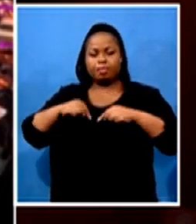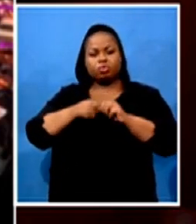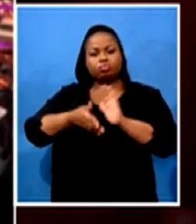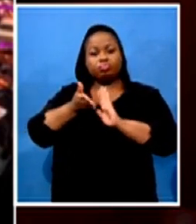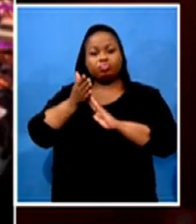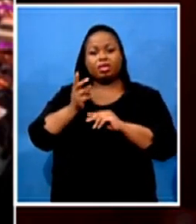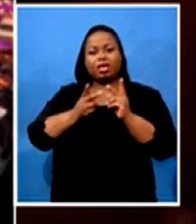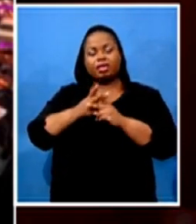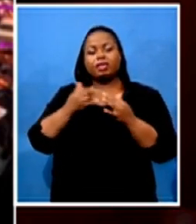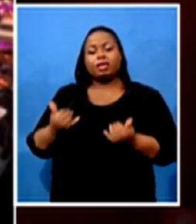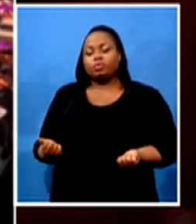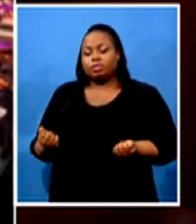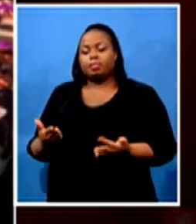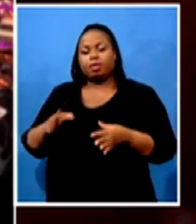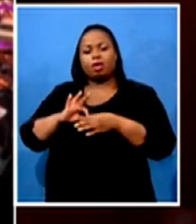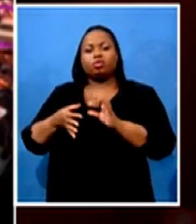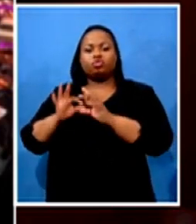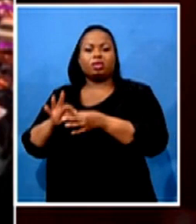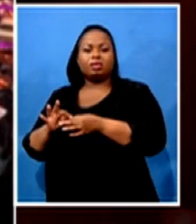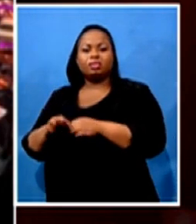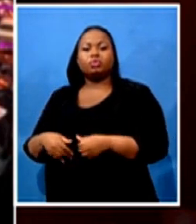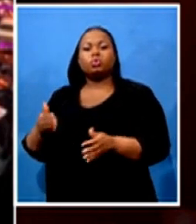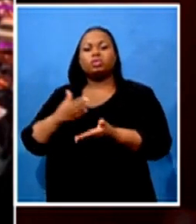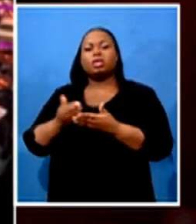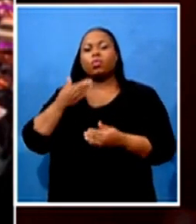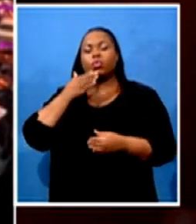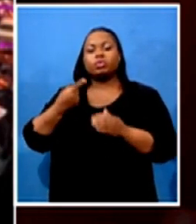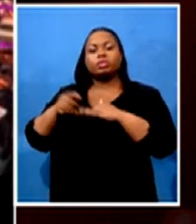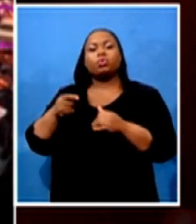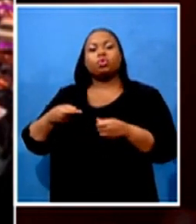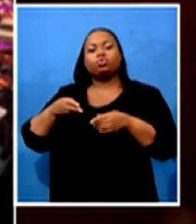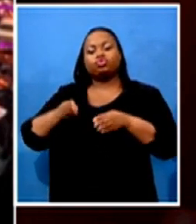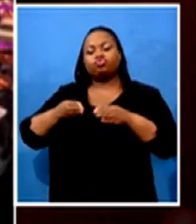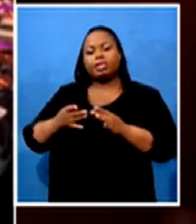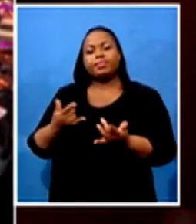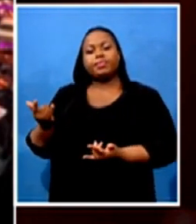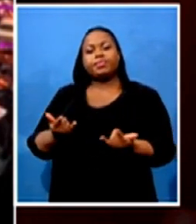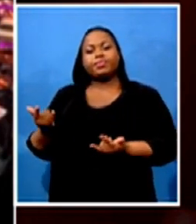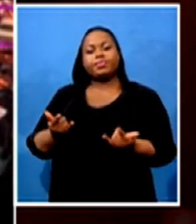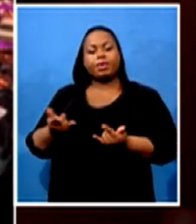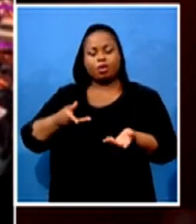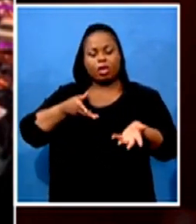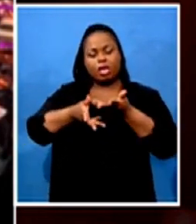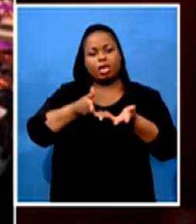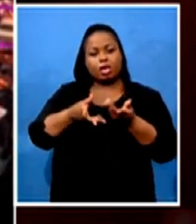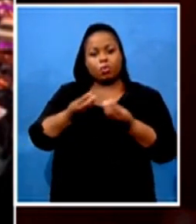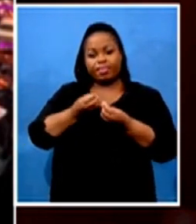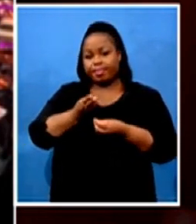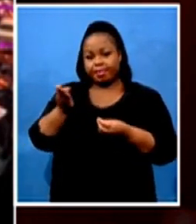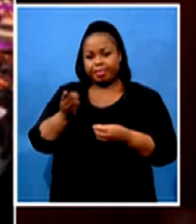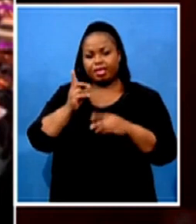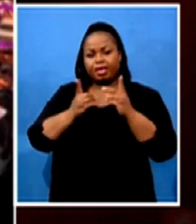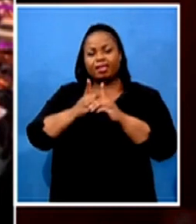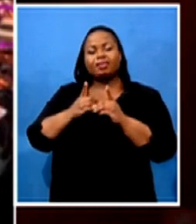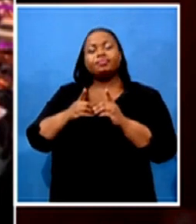food vendors. And we're also looking at the engagement with the Department of Labor in terms of the wage